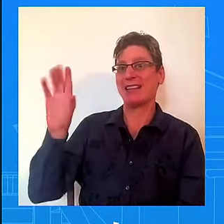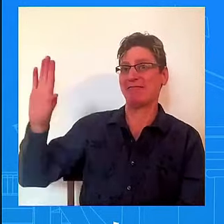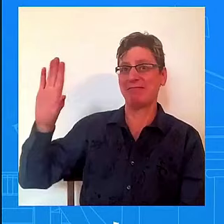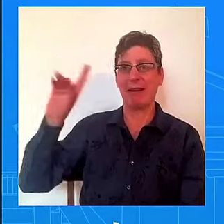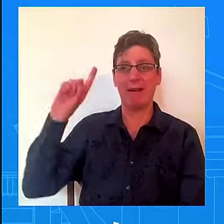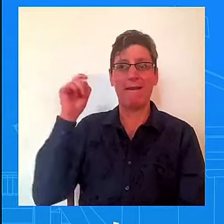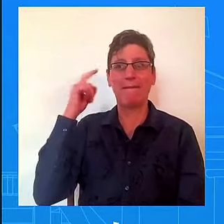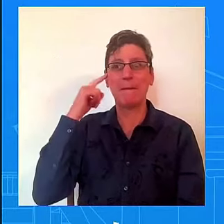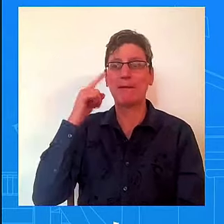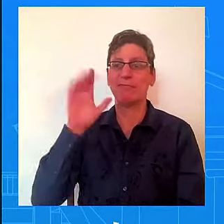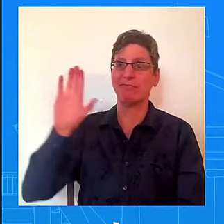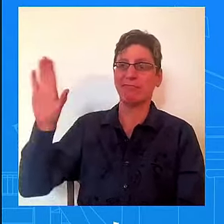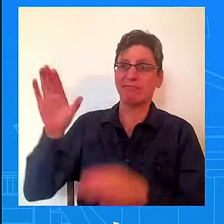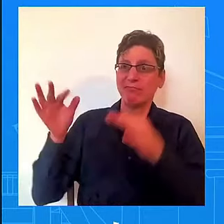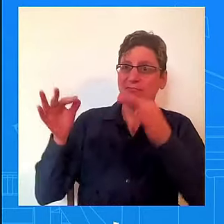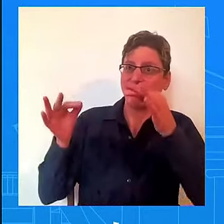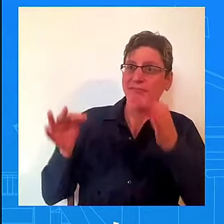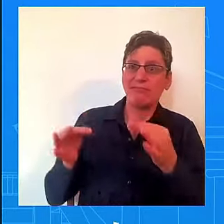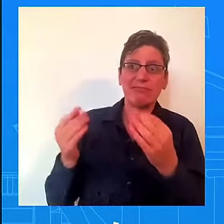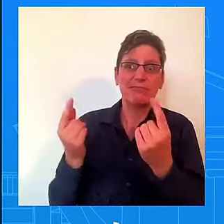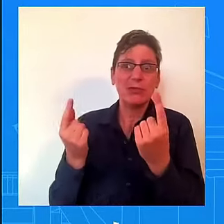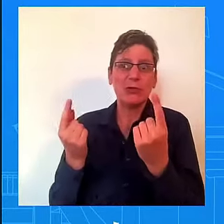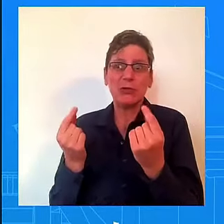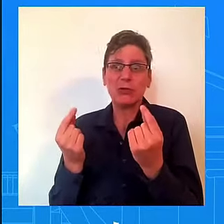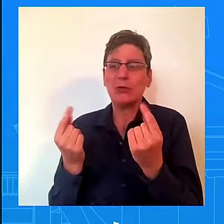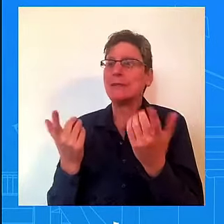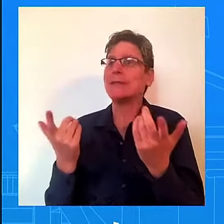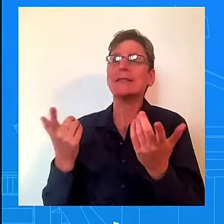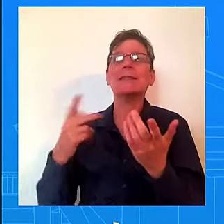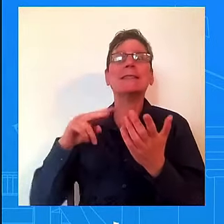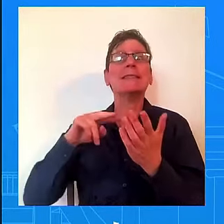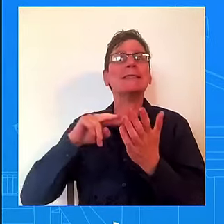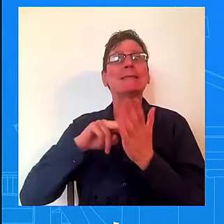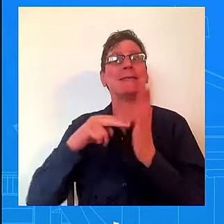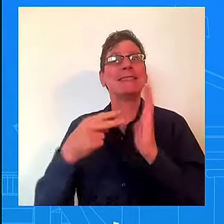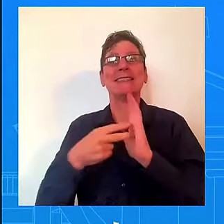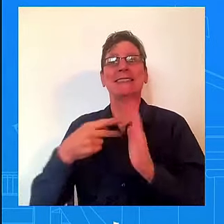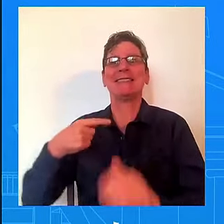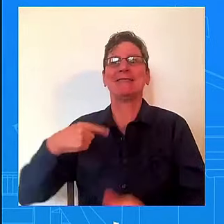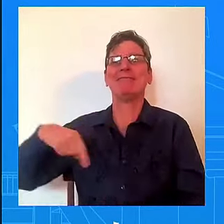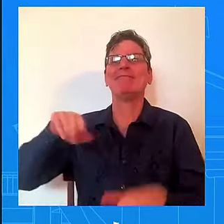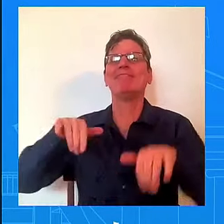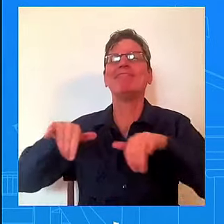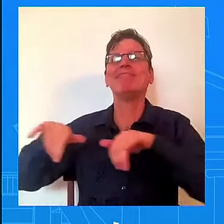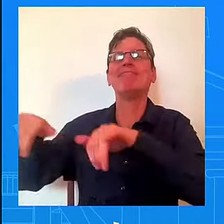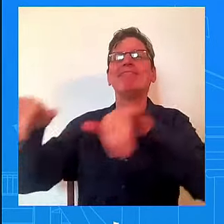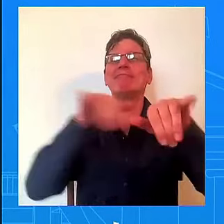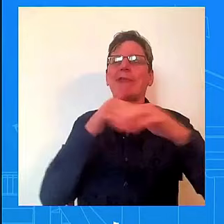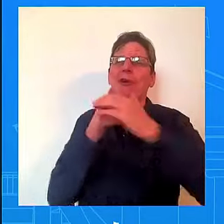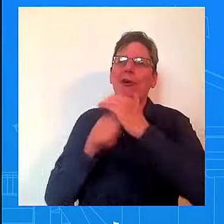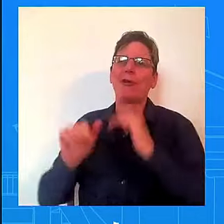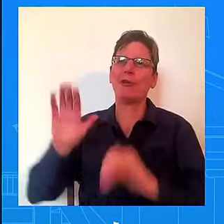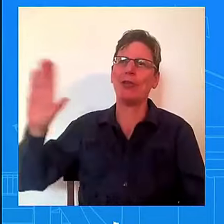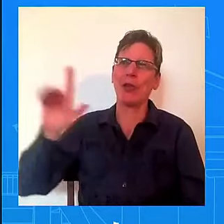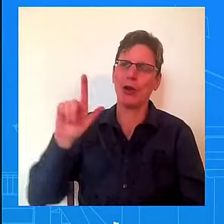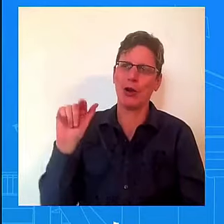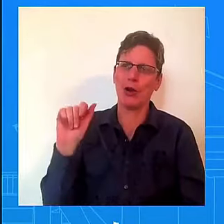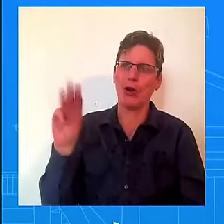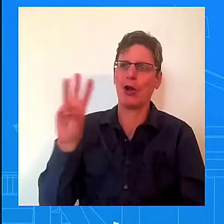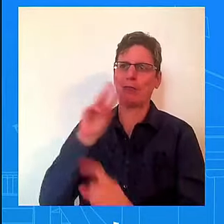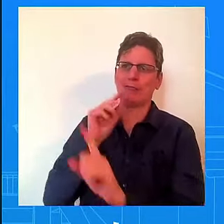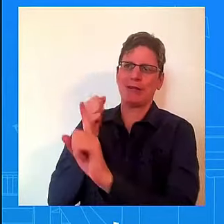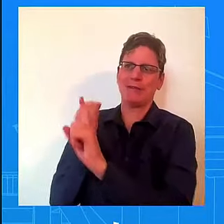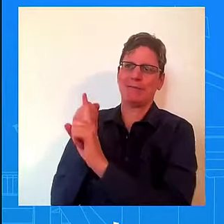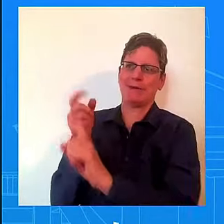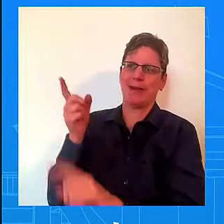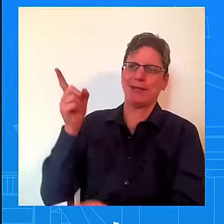actually means, what standards under the UK law specifically, and how it's been applied here. So that is something